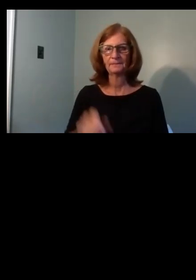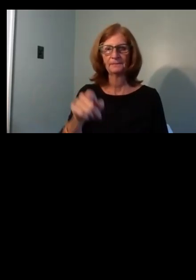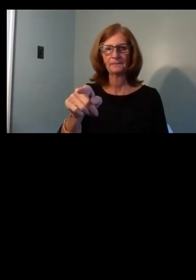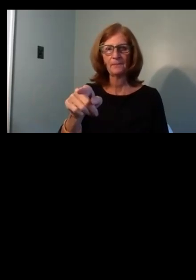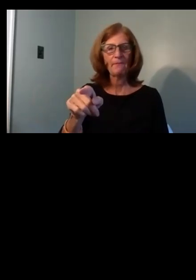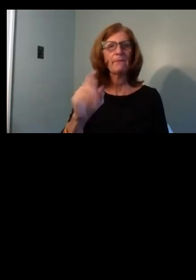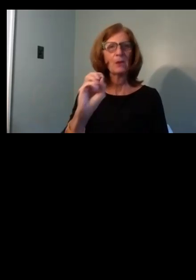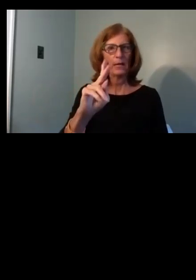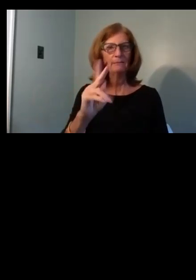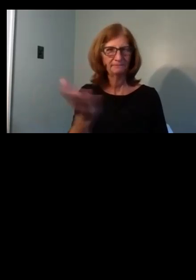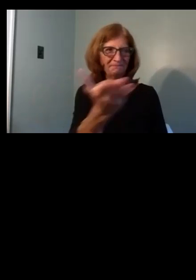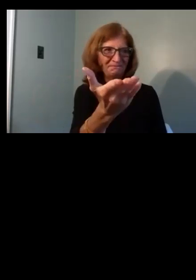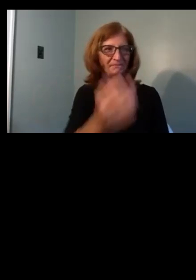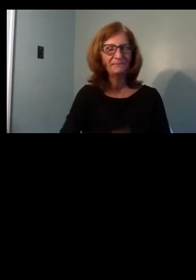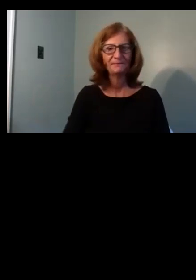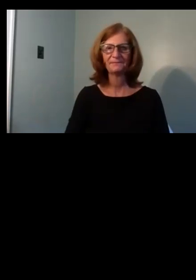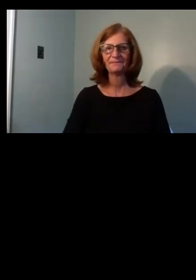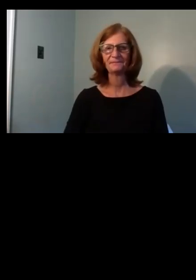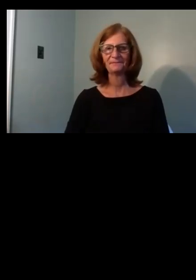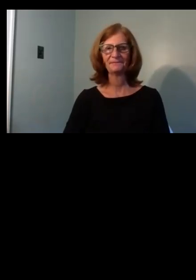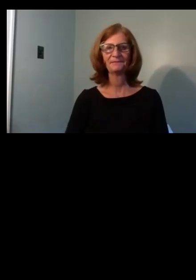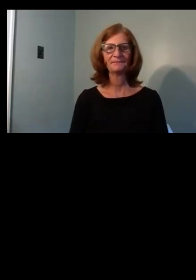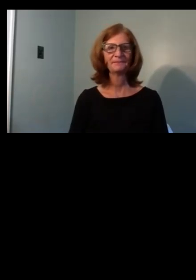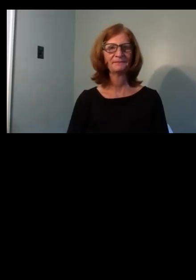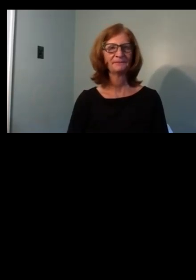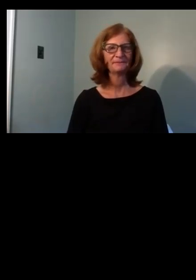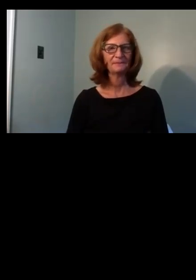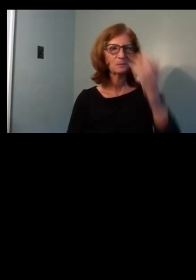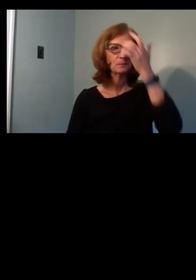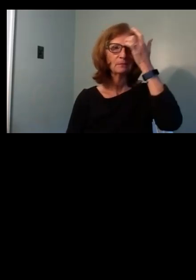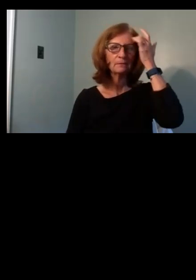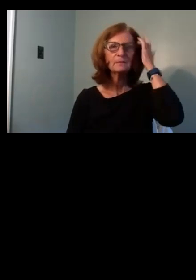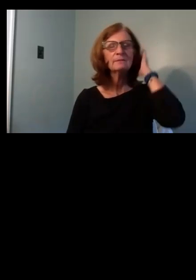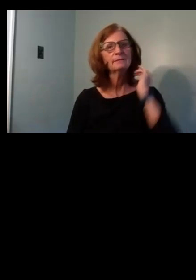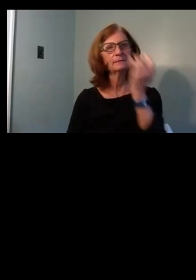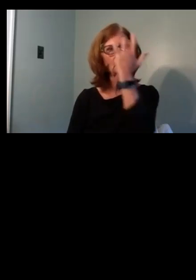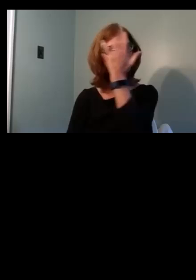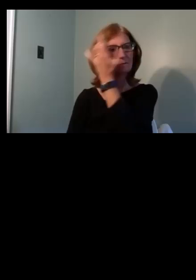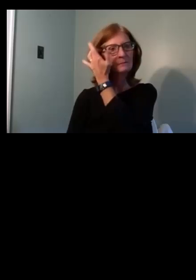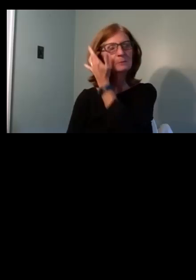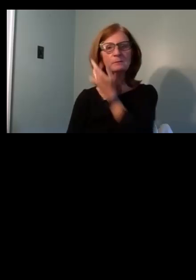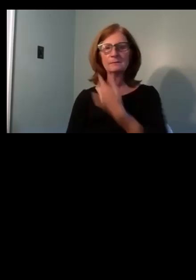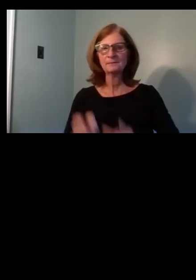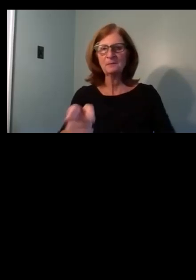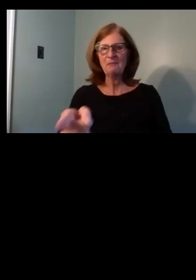all